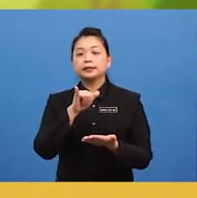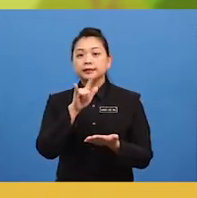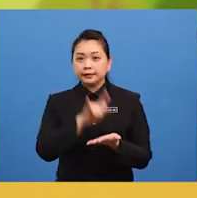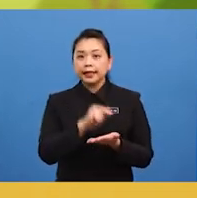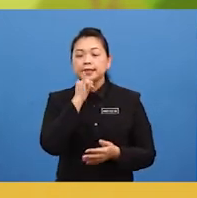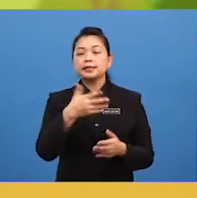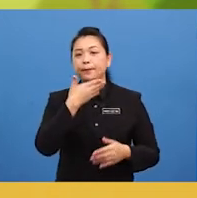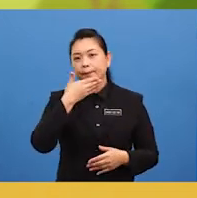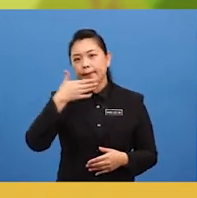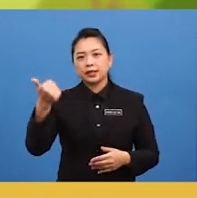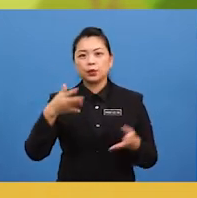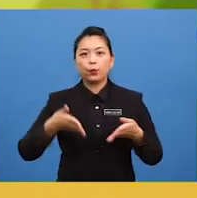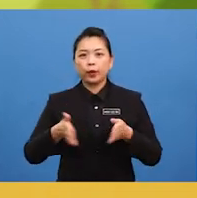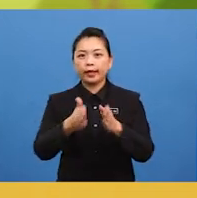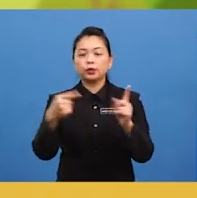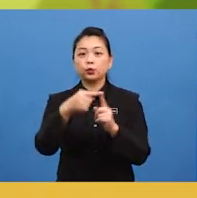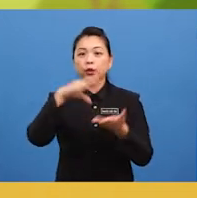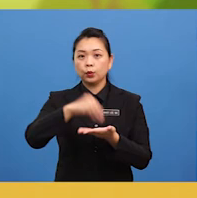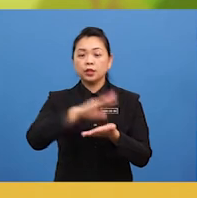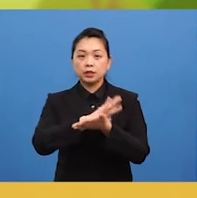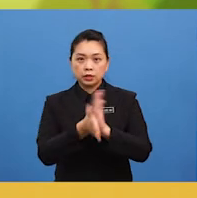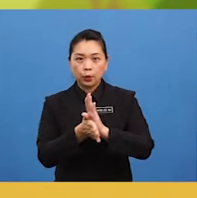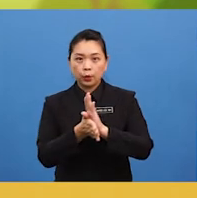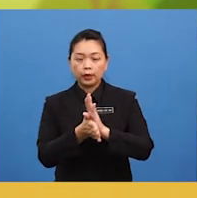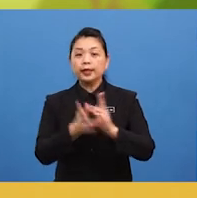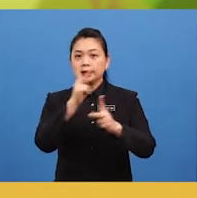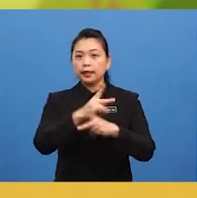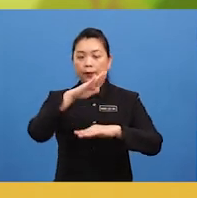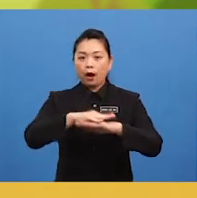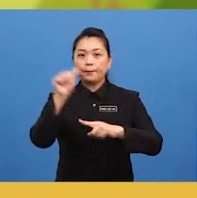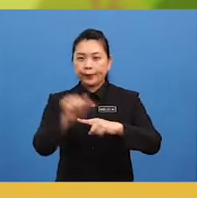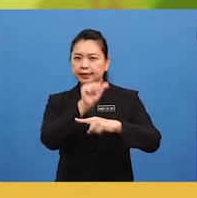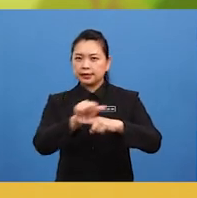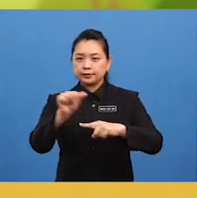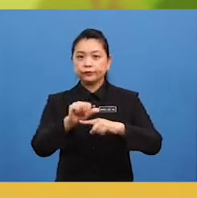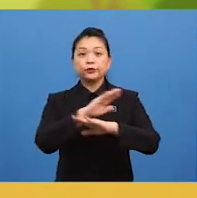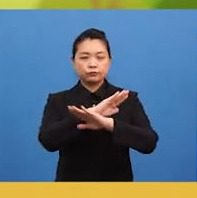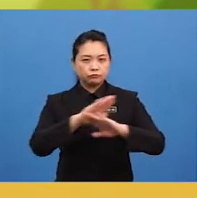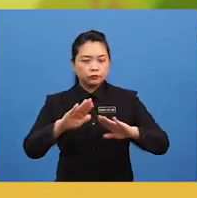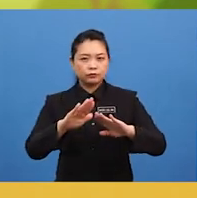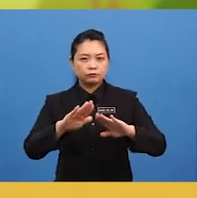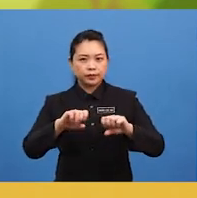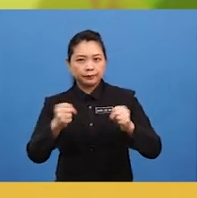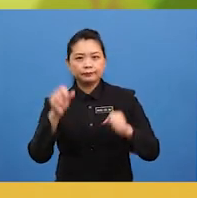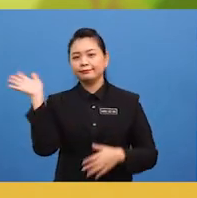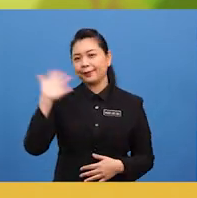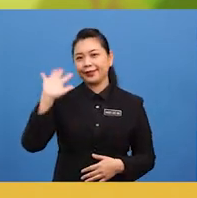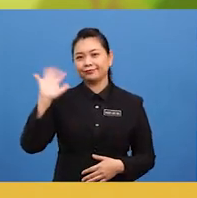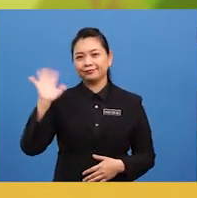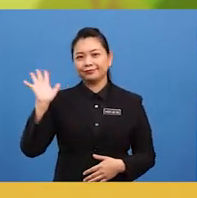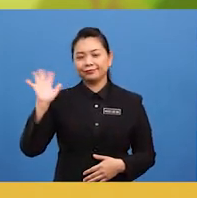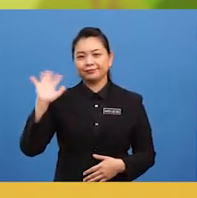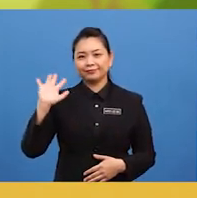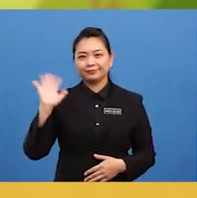to learn so keep on practicing don't give up goodbye